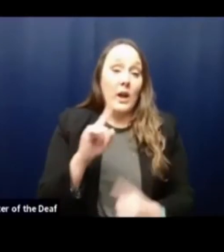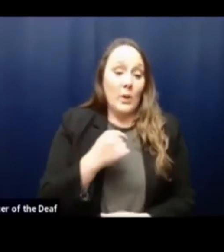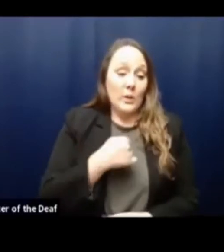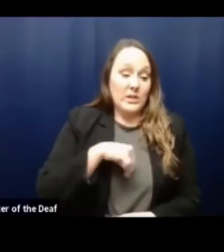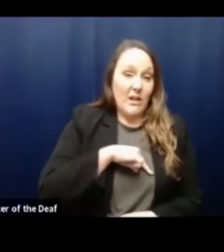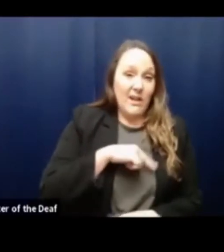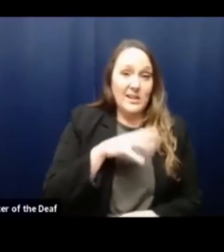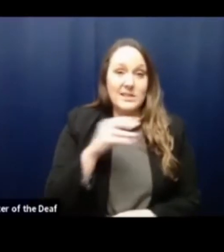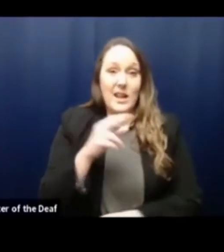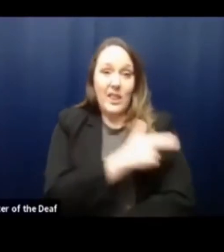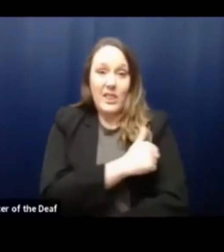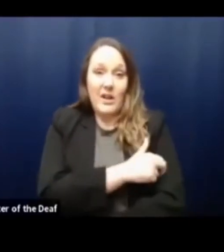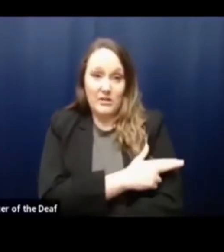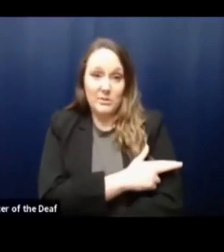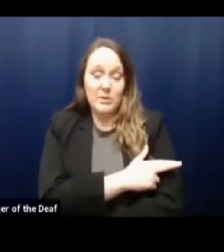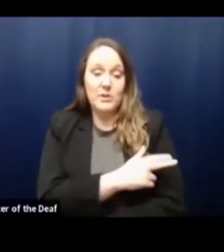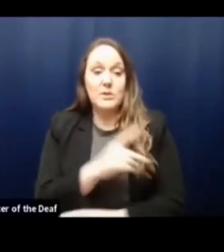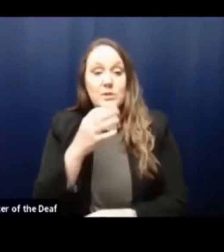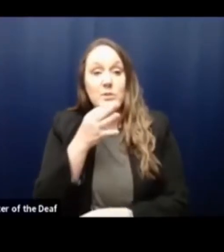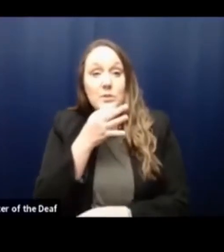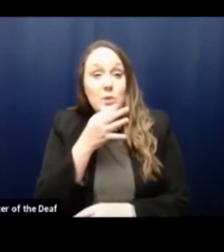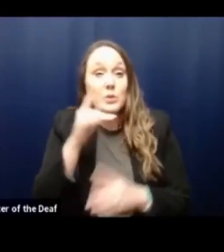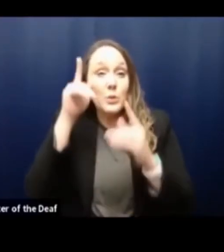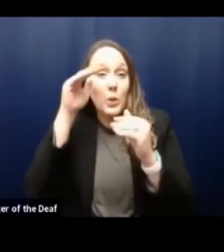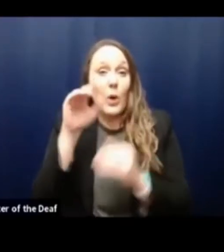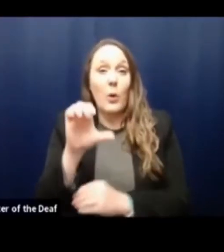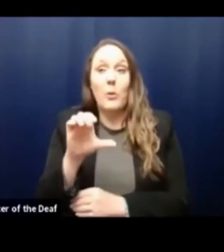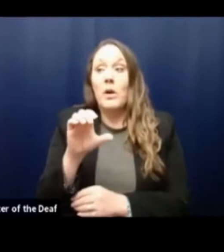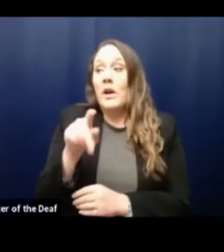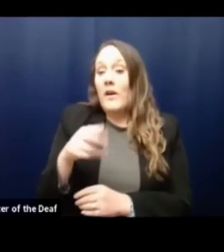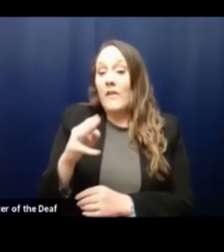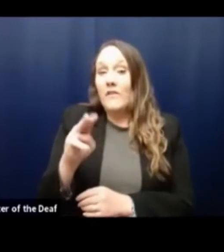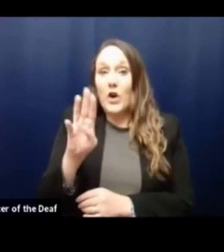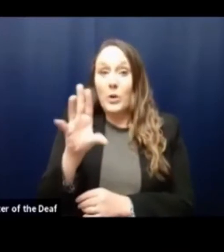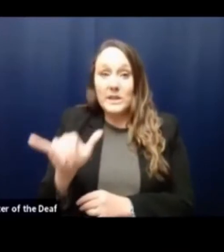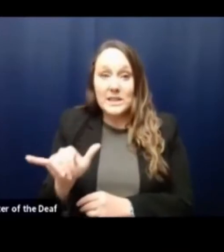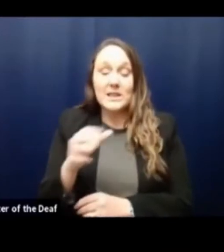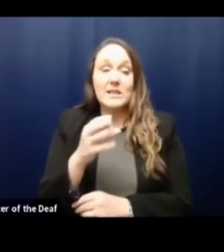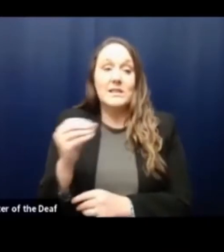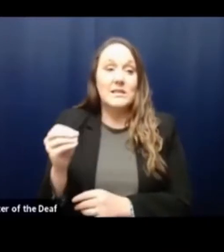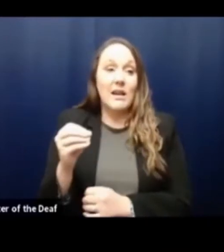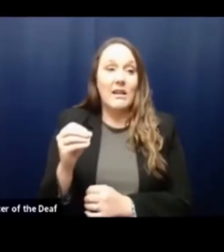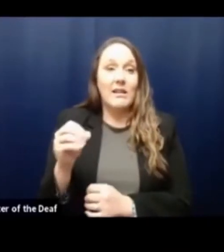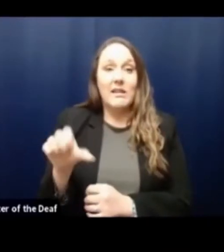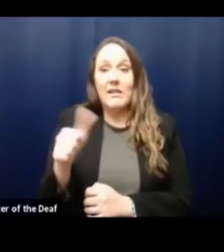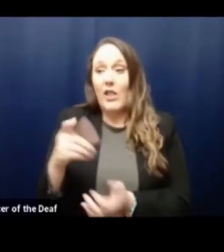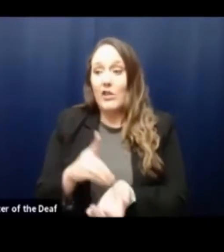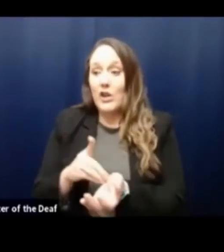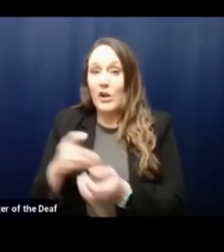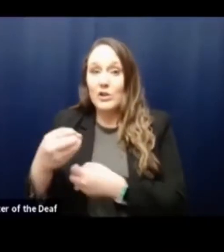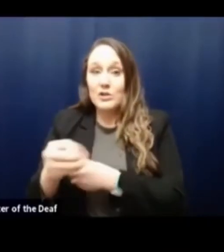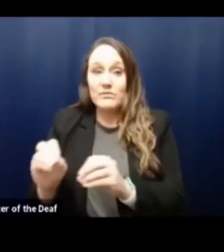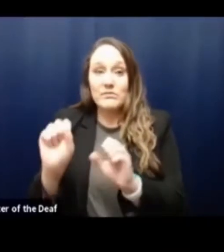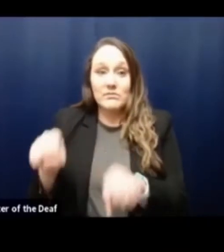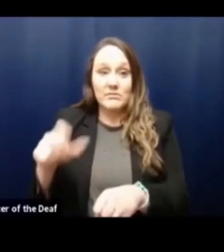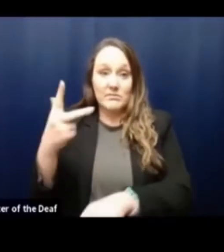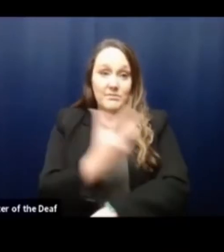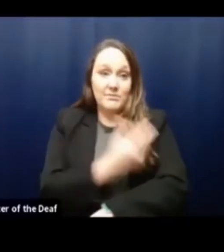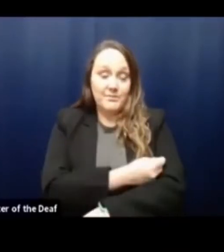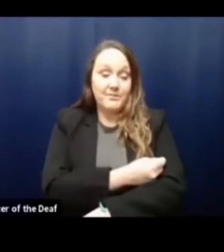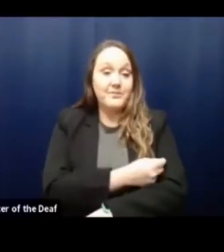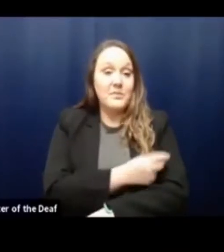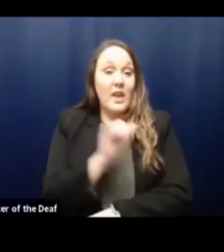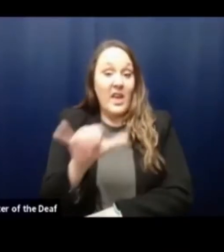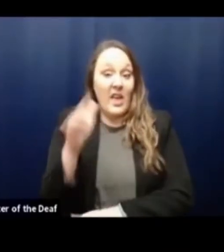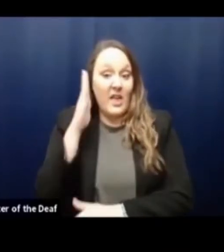pharmacies and medical providers will be able to get on board. Looking at the big picture, this will allow us, the health department,